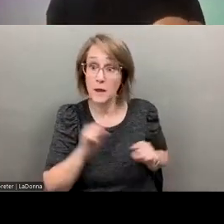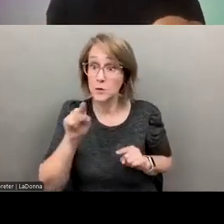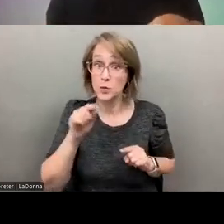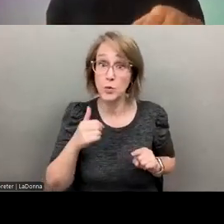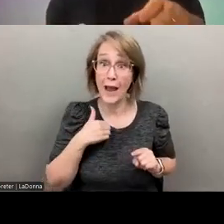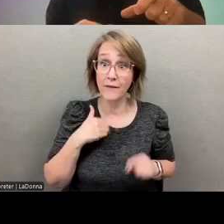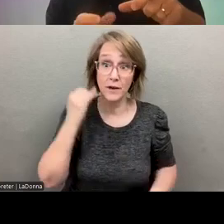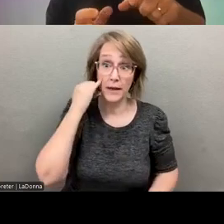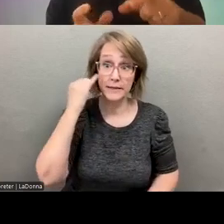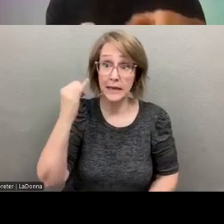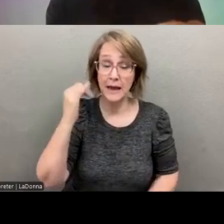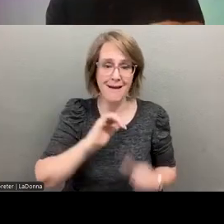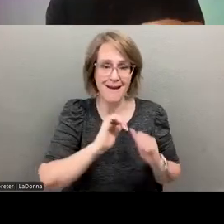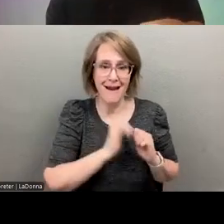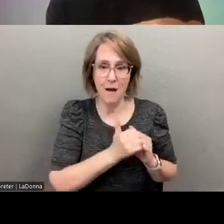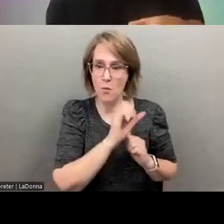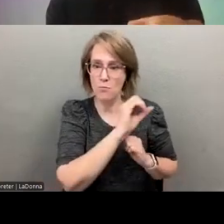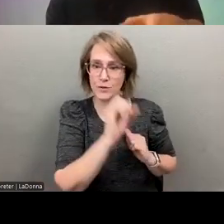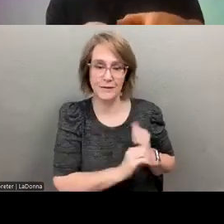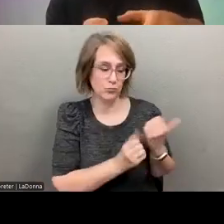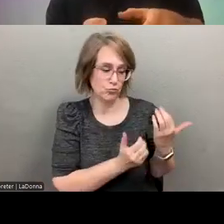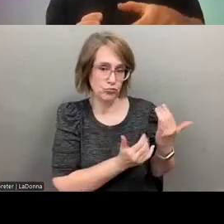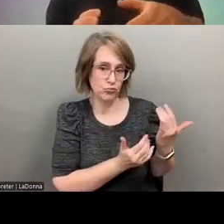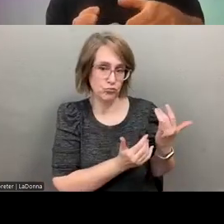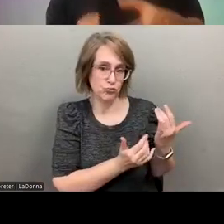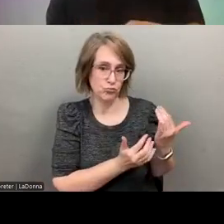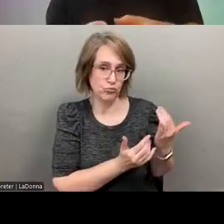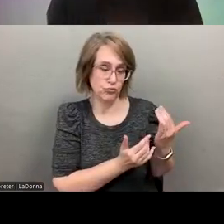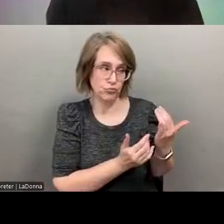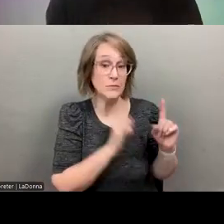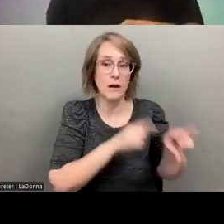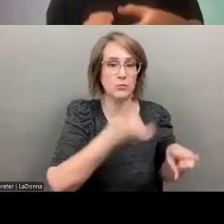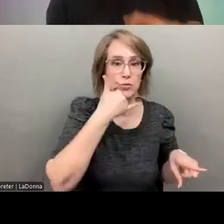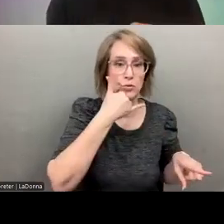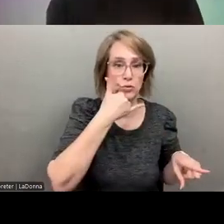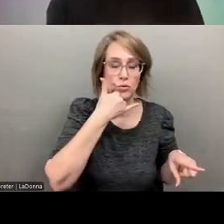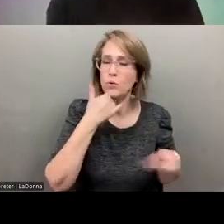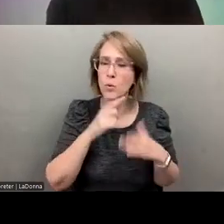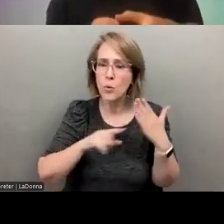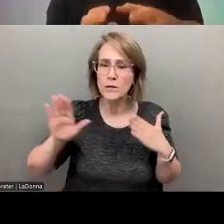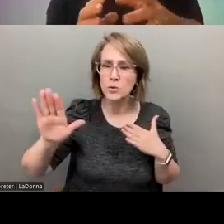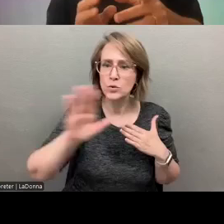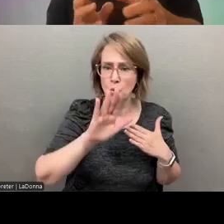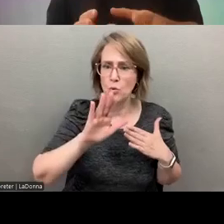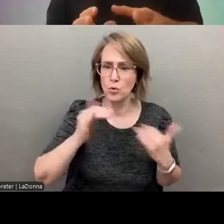sense of what that level of, of time is in your operation that simply